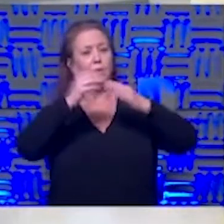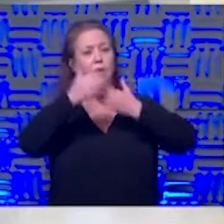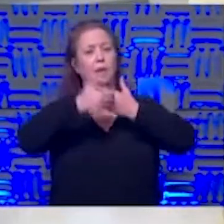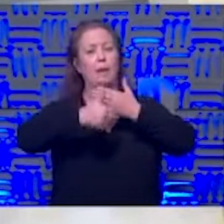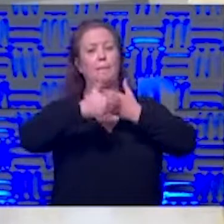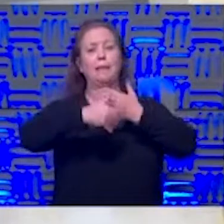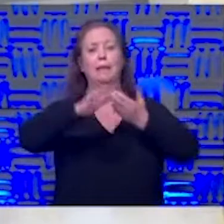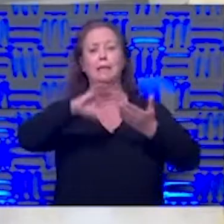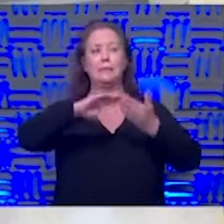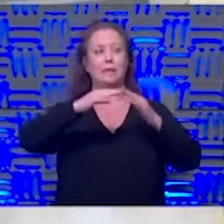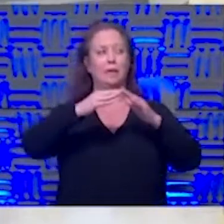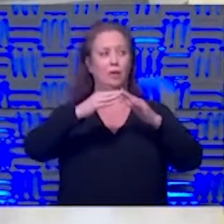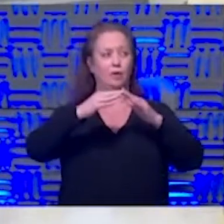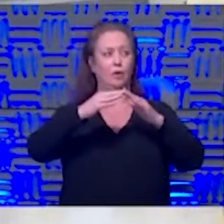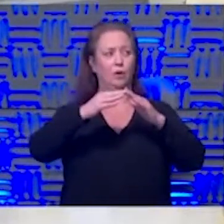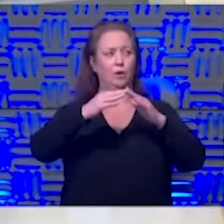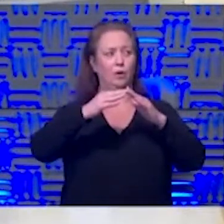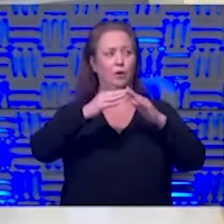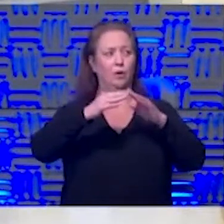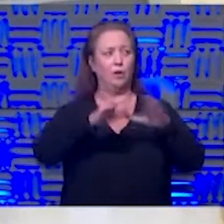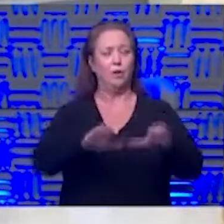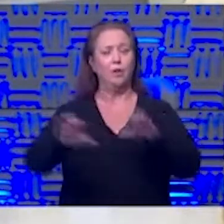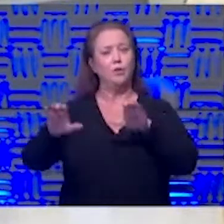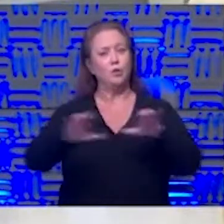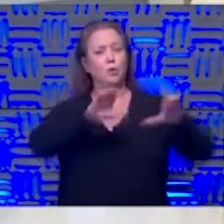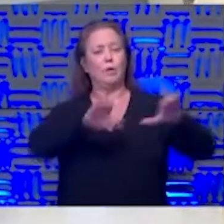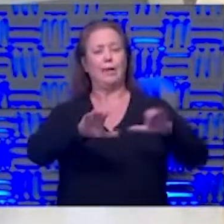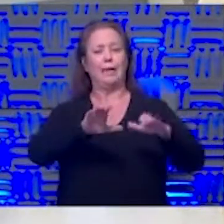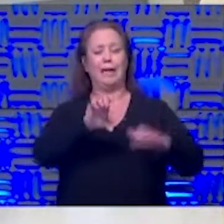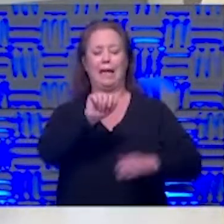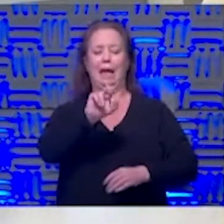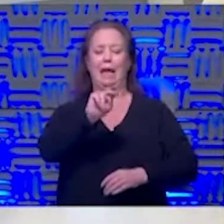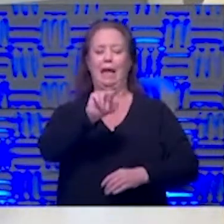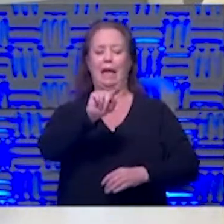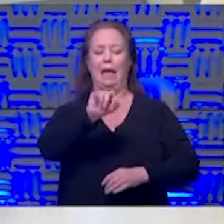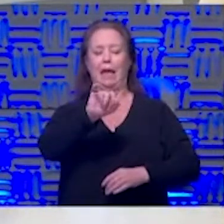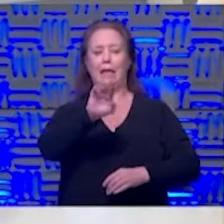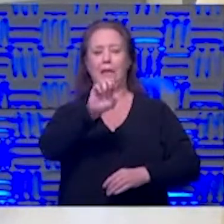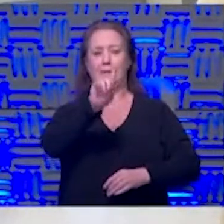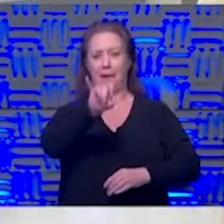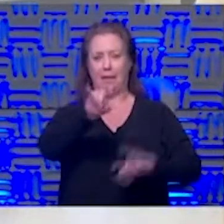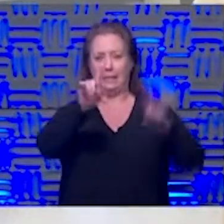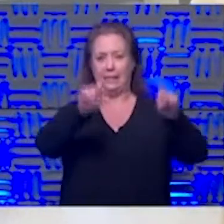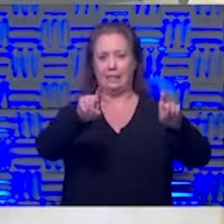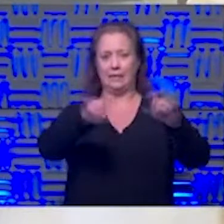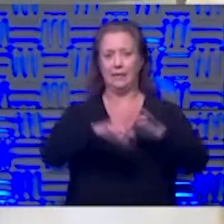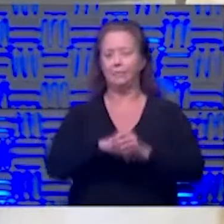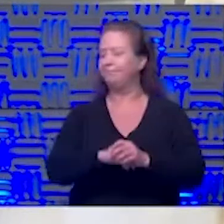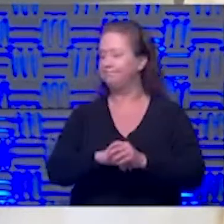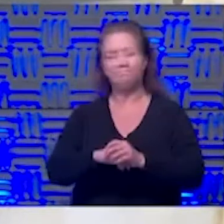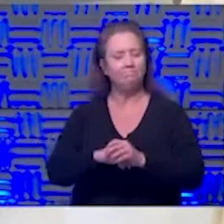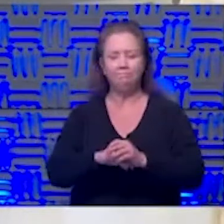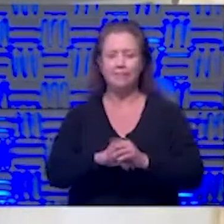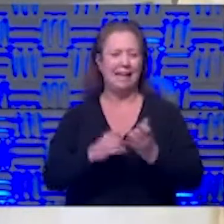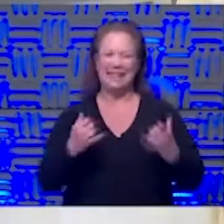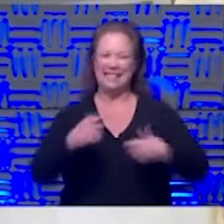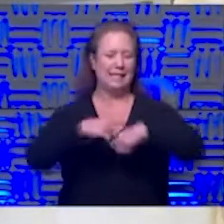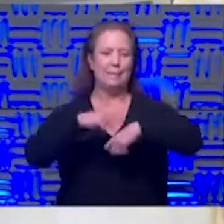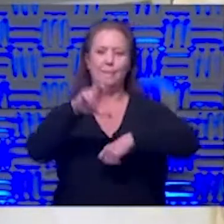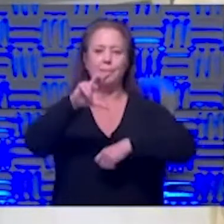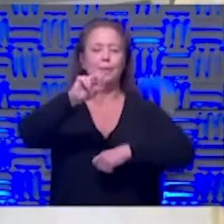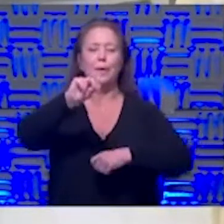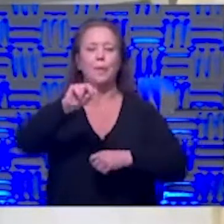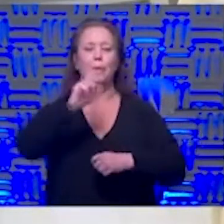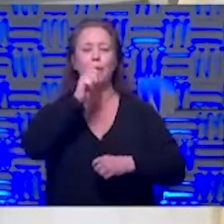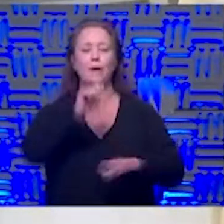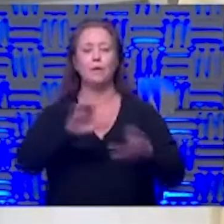is doing any sort of antibody testing we are not doing that at this time there's considerable